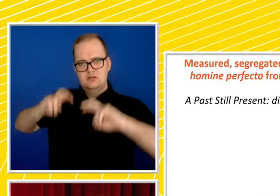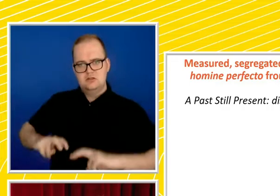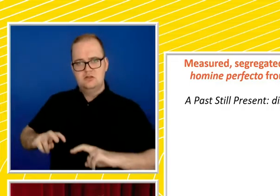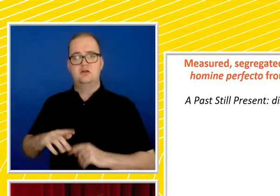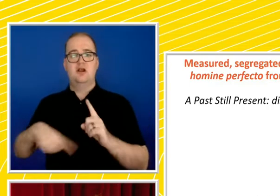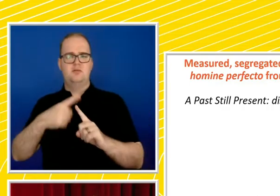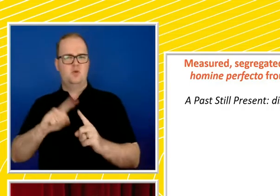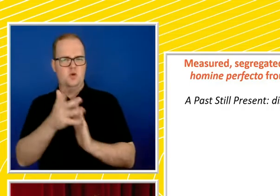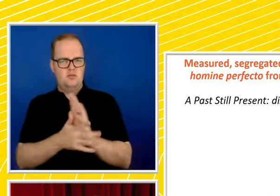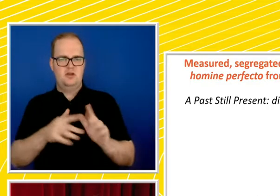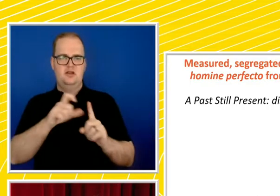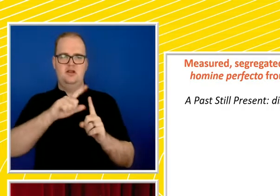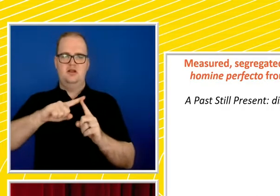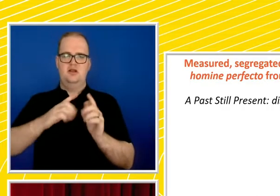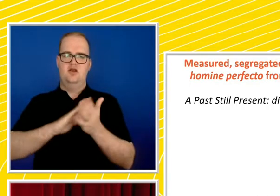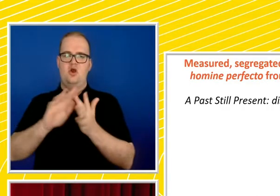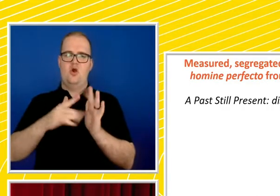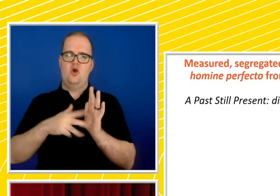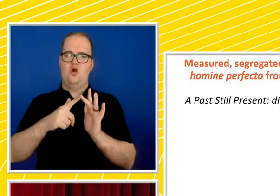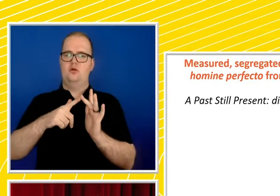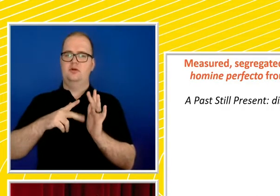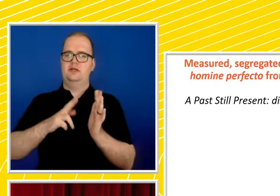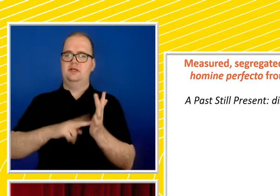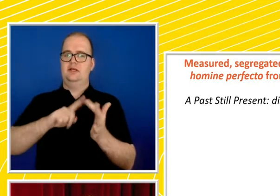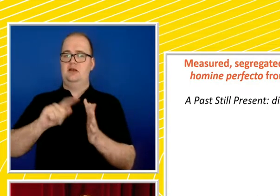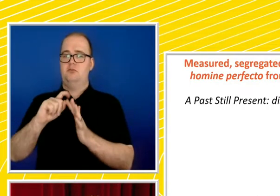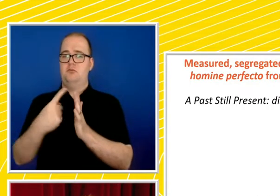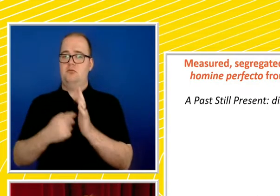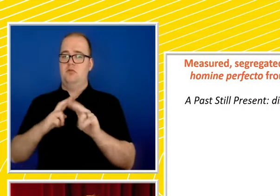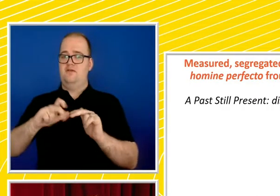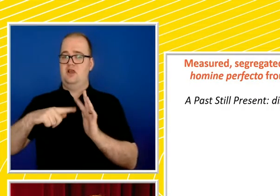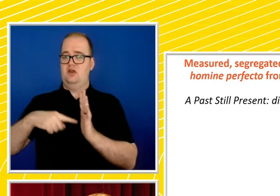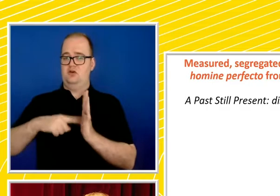to Sousa Feuerstein. Darwin.